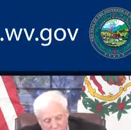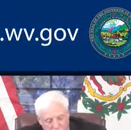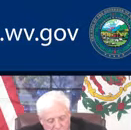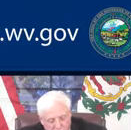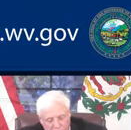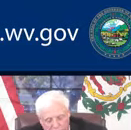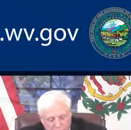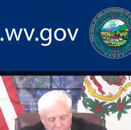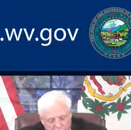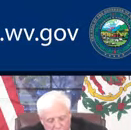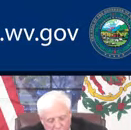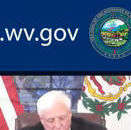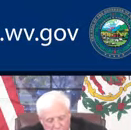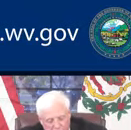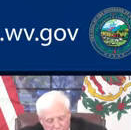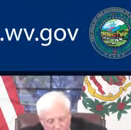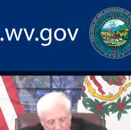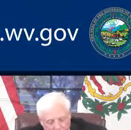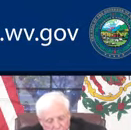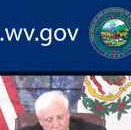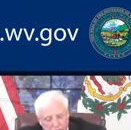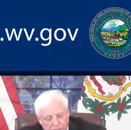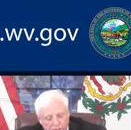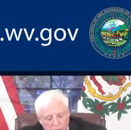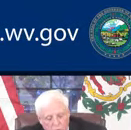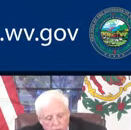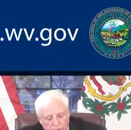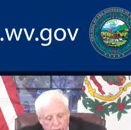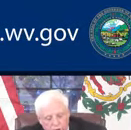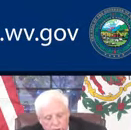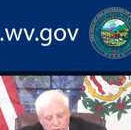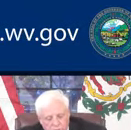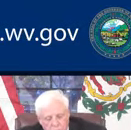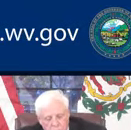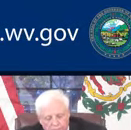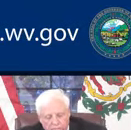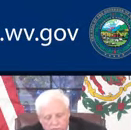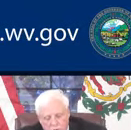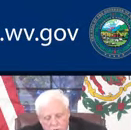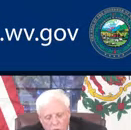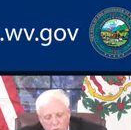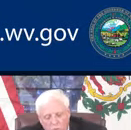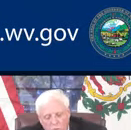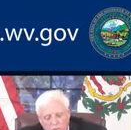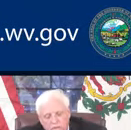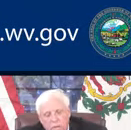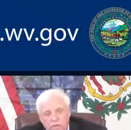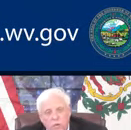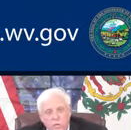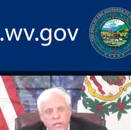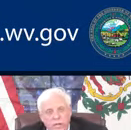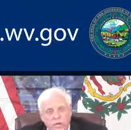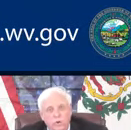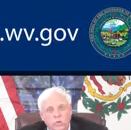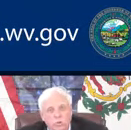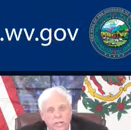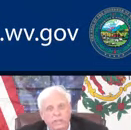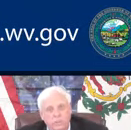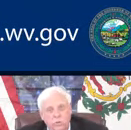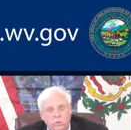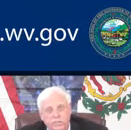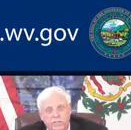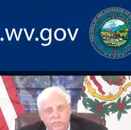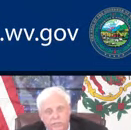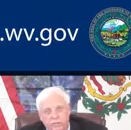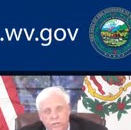we got to adjust just a little bit here. You know, as far as the winning school, you know, we know who the winning